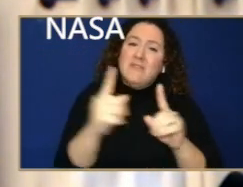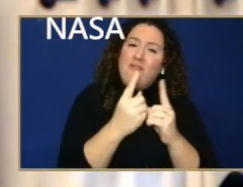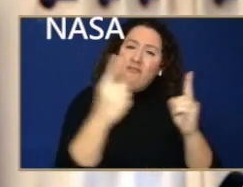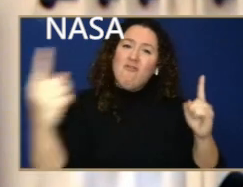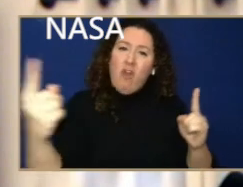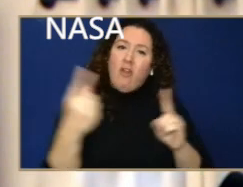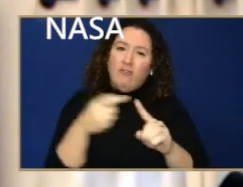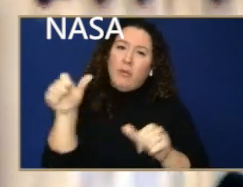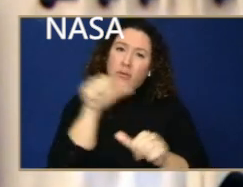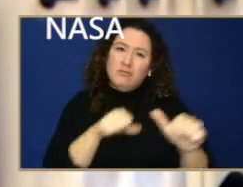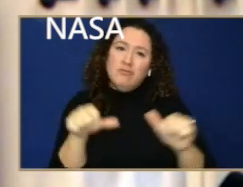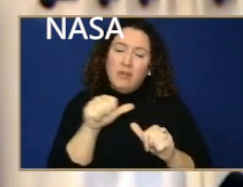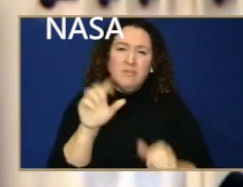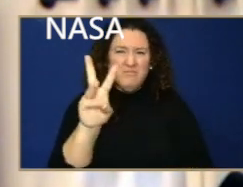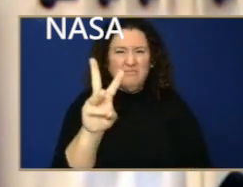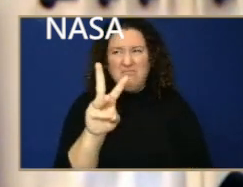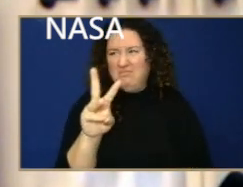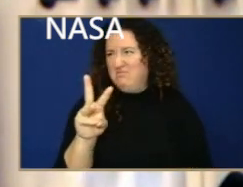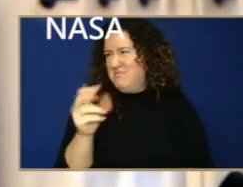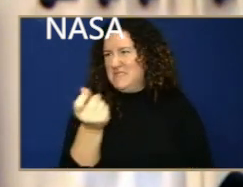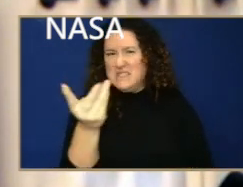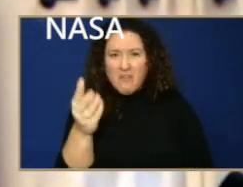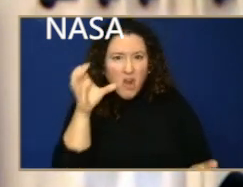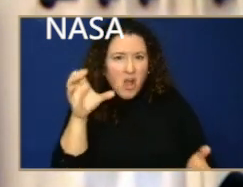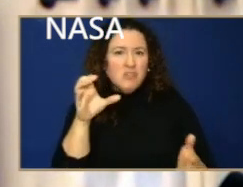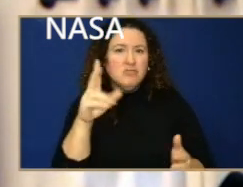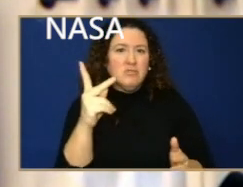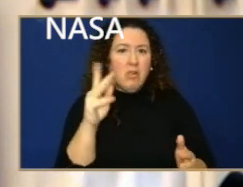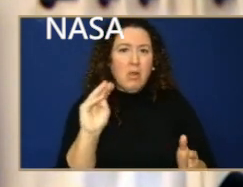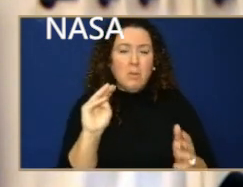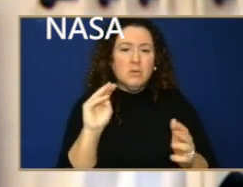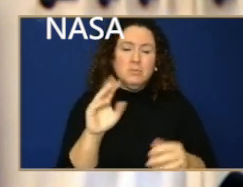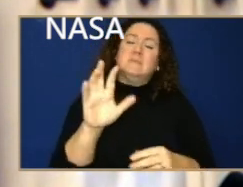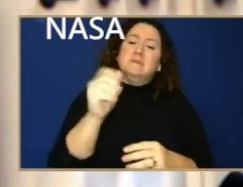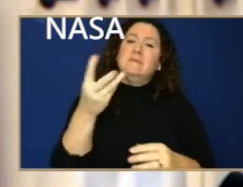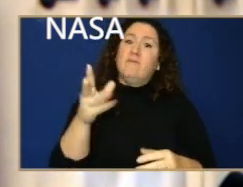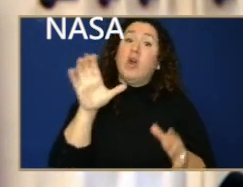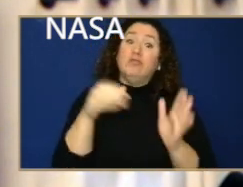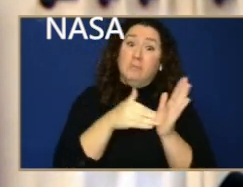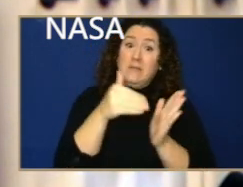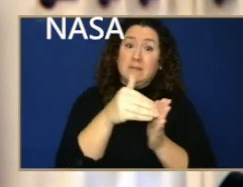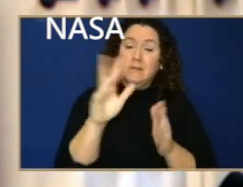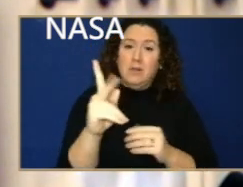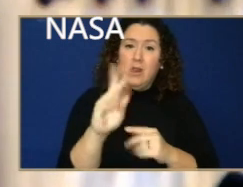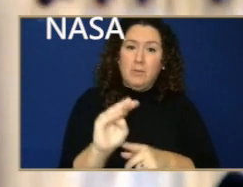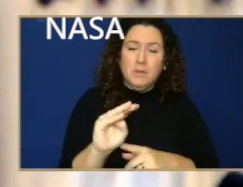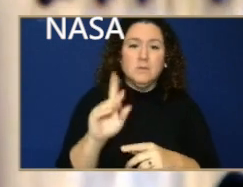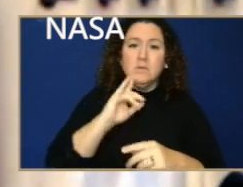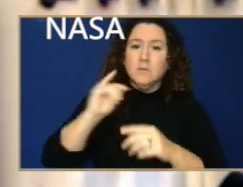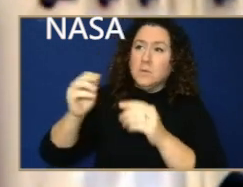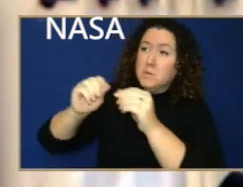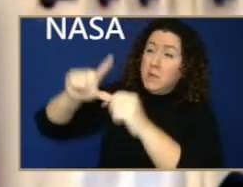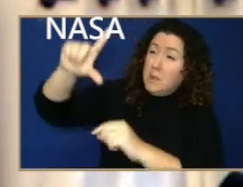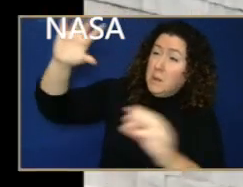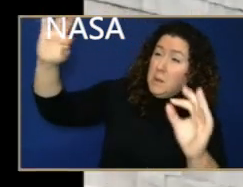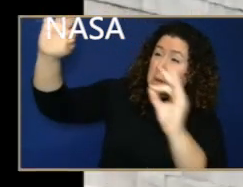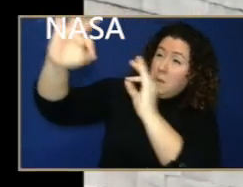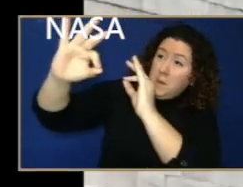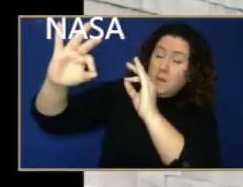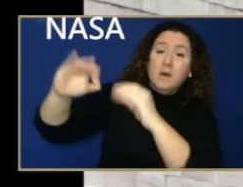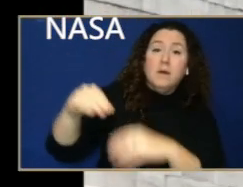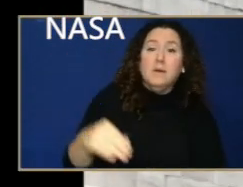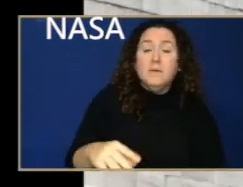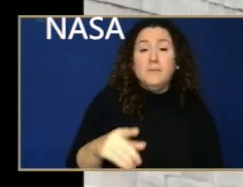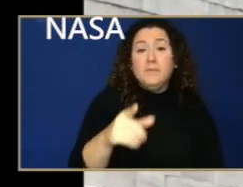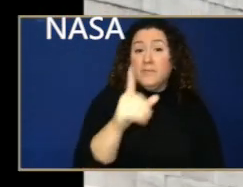in the sky. They appear as two points very close in the sky. And it's about a tenth of a degree apart. In fact, they're so close that if you take your pinky